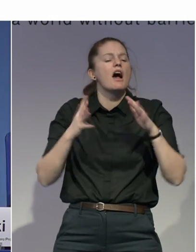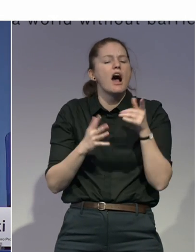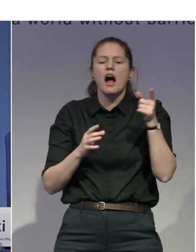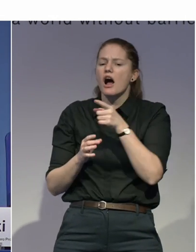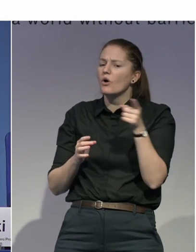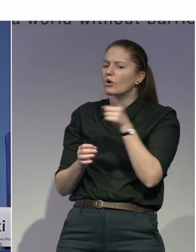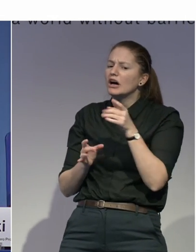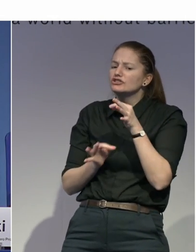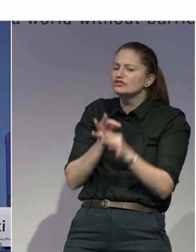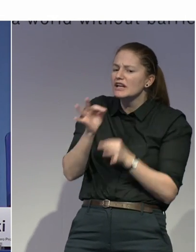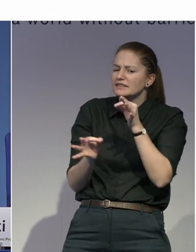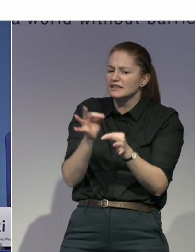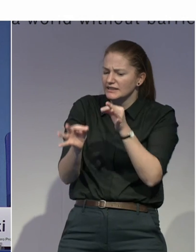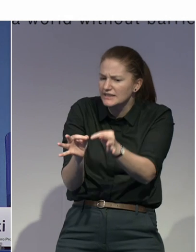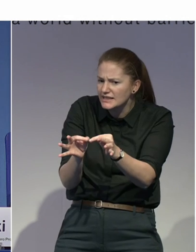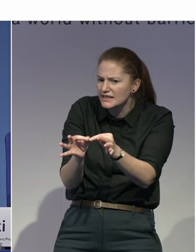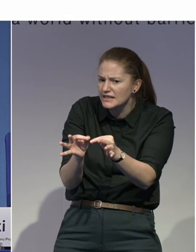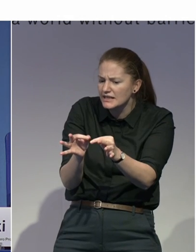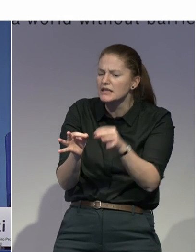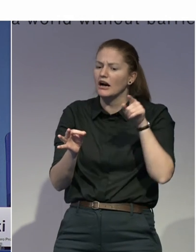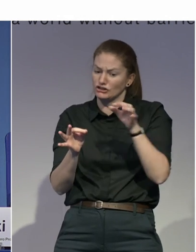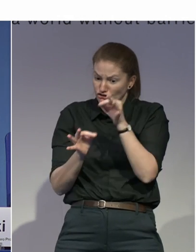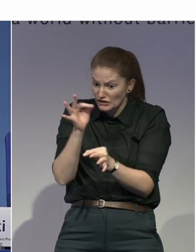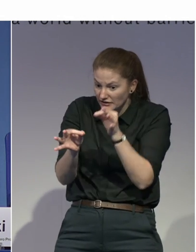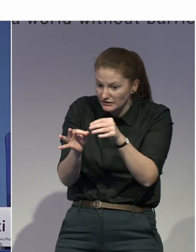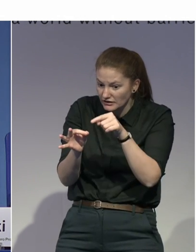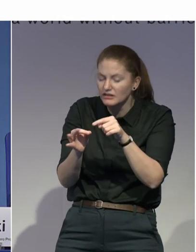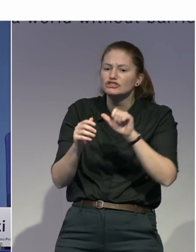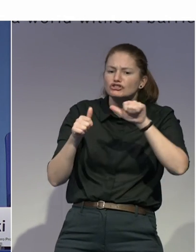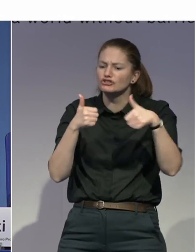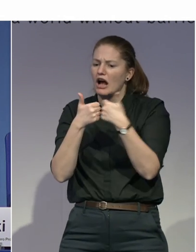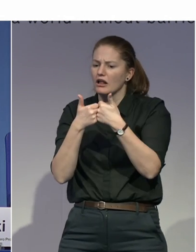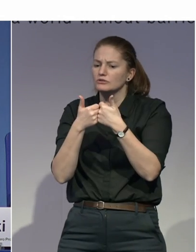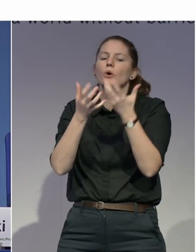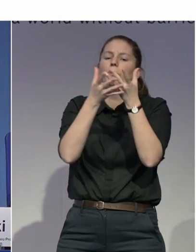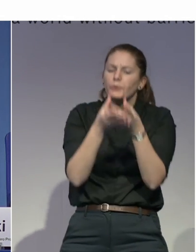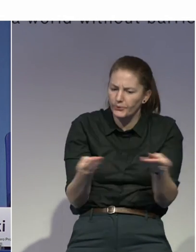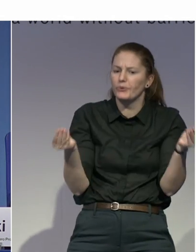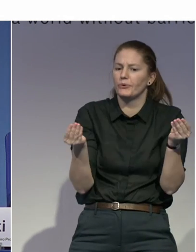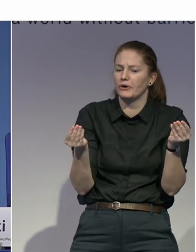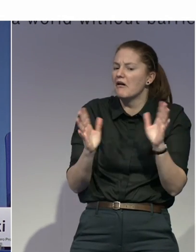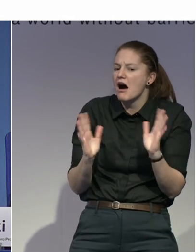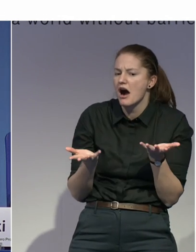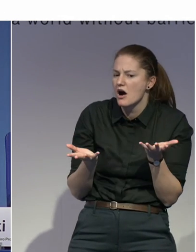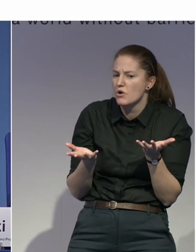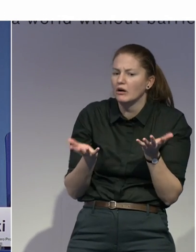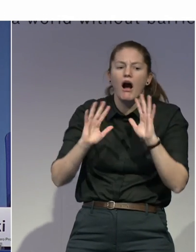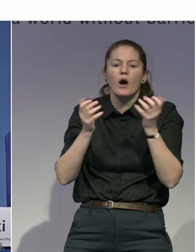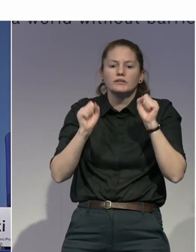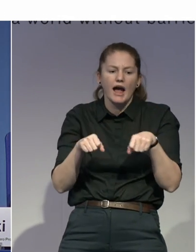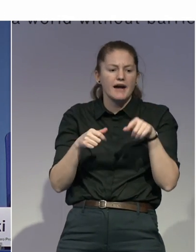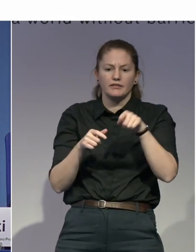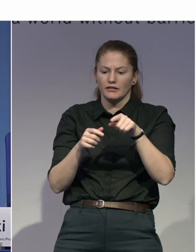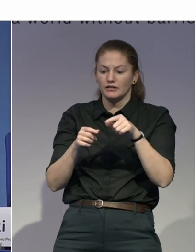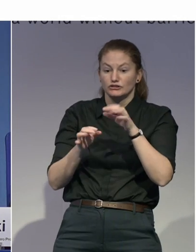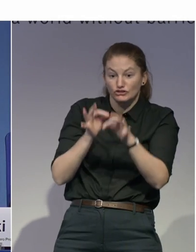If you drill down and really look at what you can do to expand and really get to that place where you're addressing that, transfer knowledge or whatever